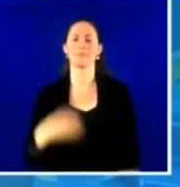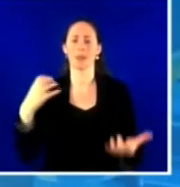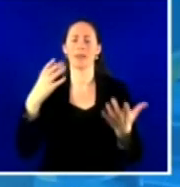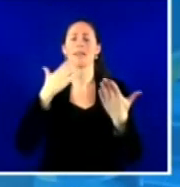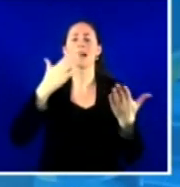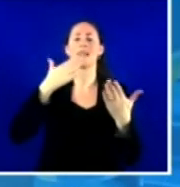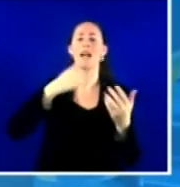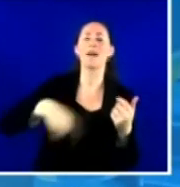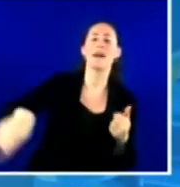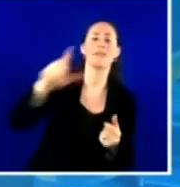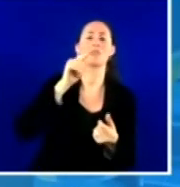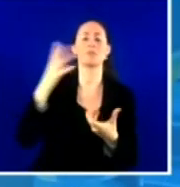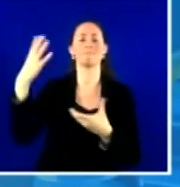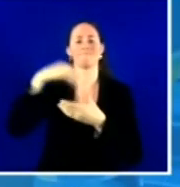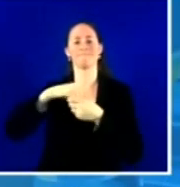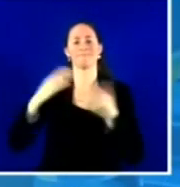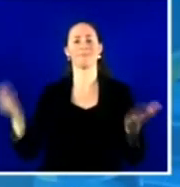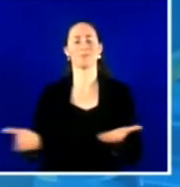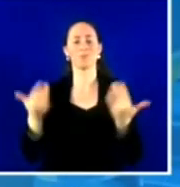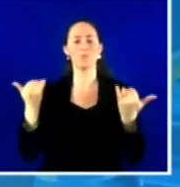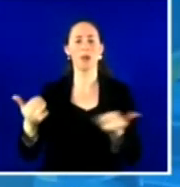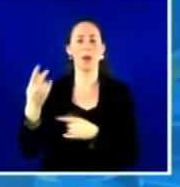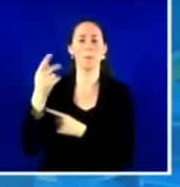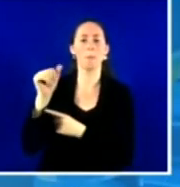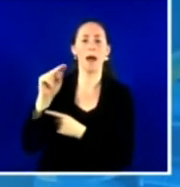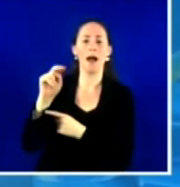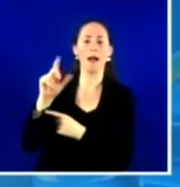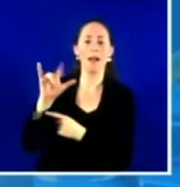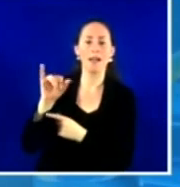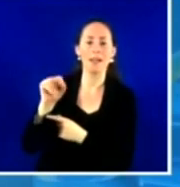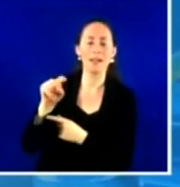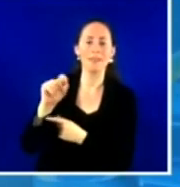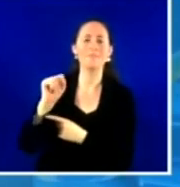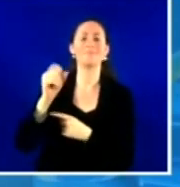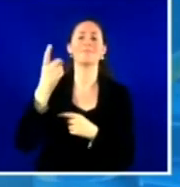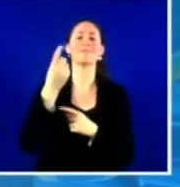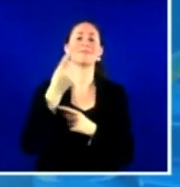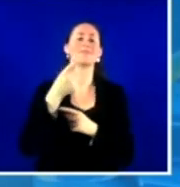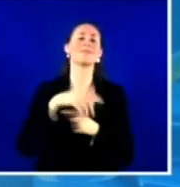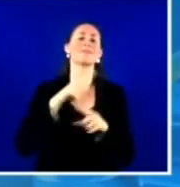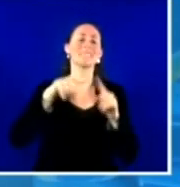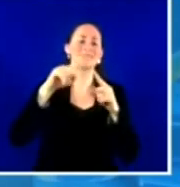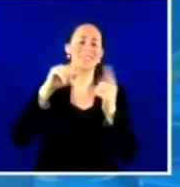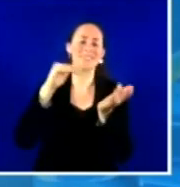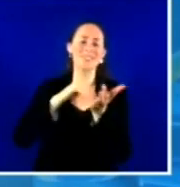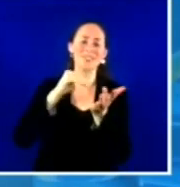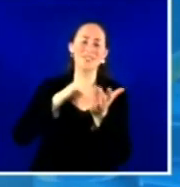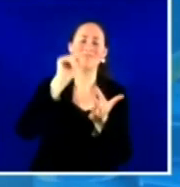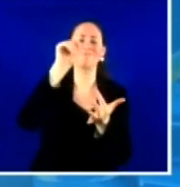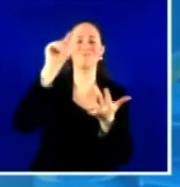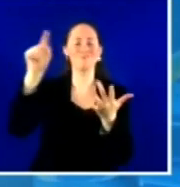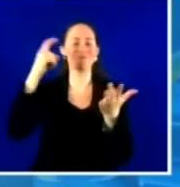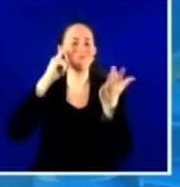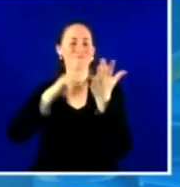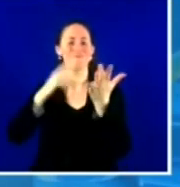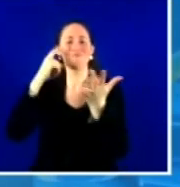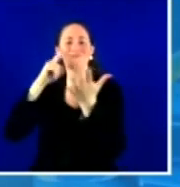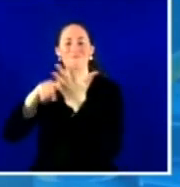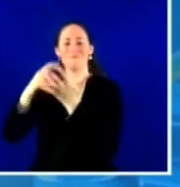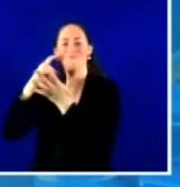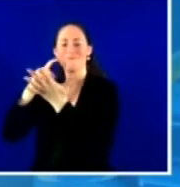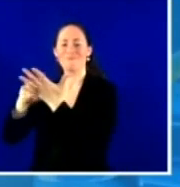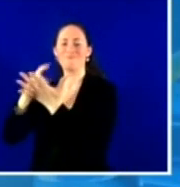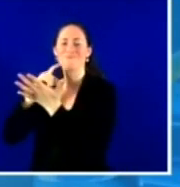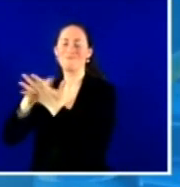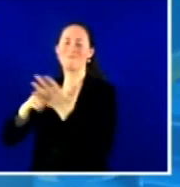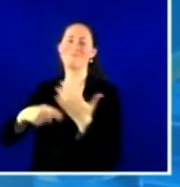today, the panelists, Dr. Fauci, Dr. Walensky, Dr. Murthy, Dr. Nunez-Smith, all the audience today for everything you've